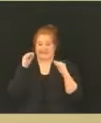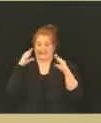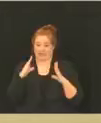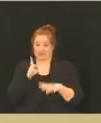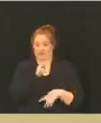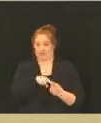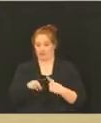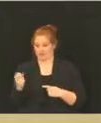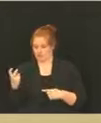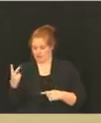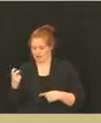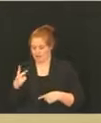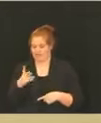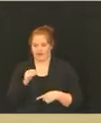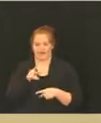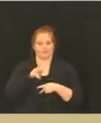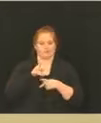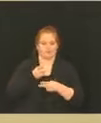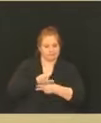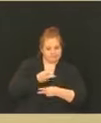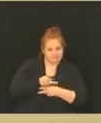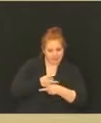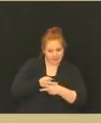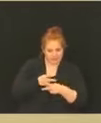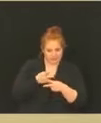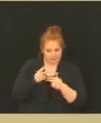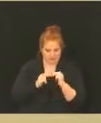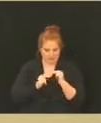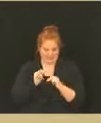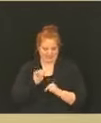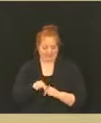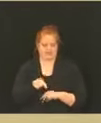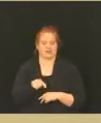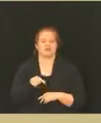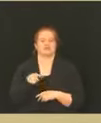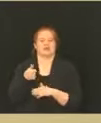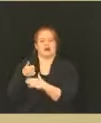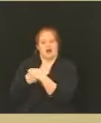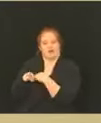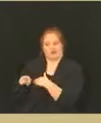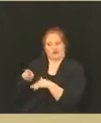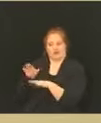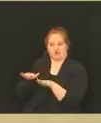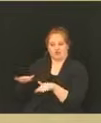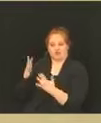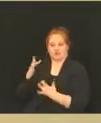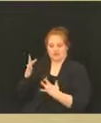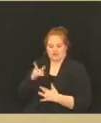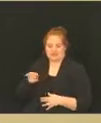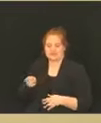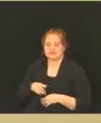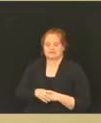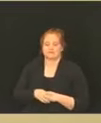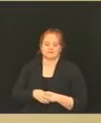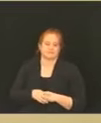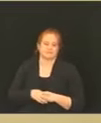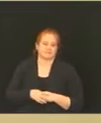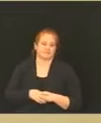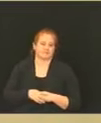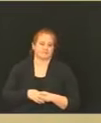and childcare facilities are being planned through Children Mercy. The again, other